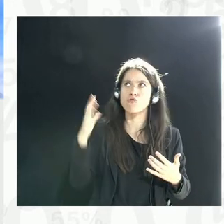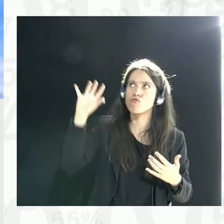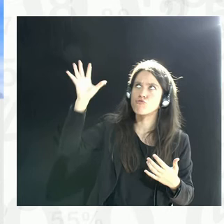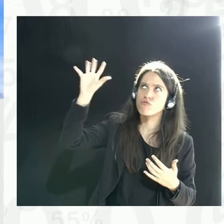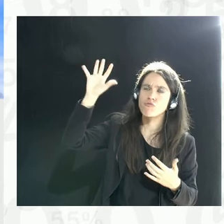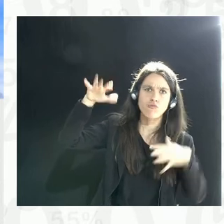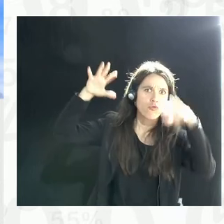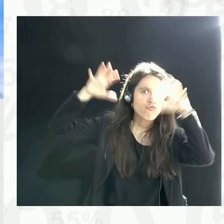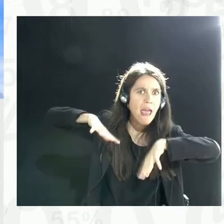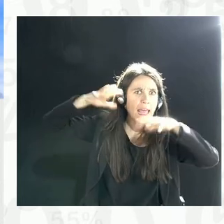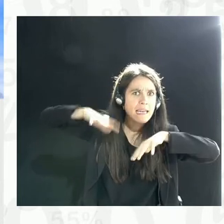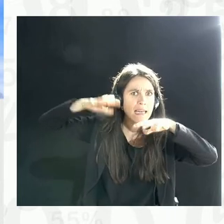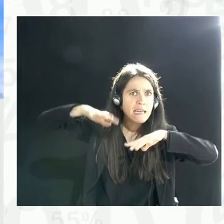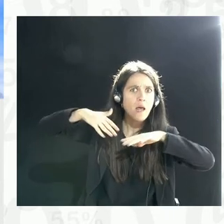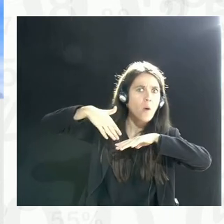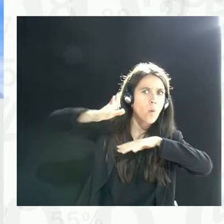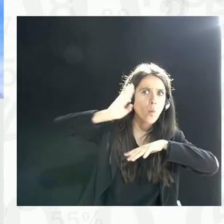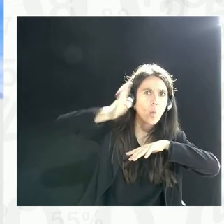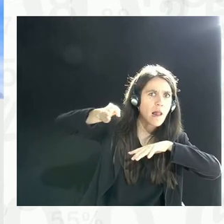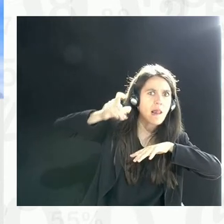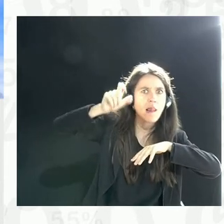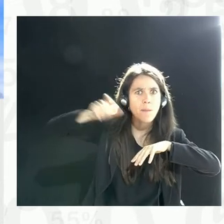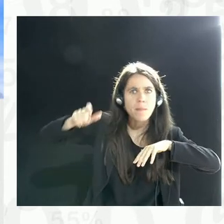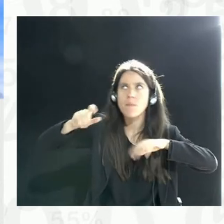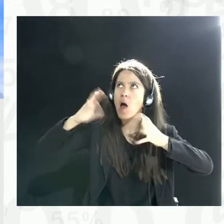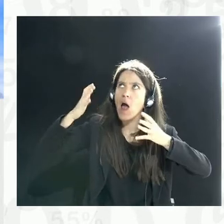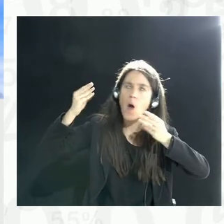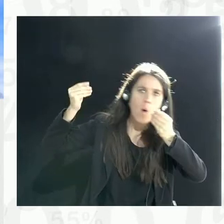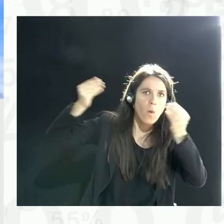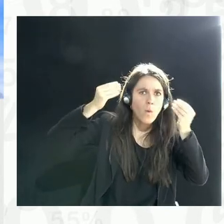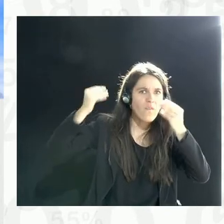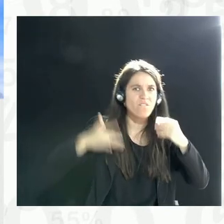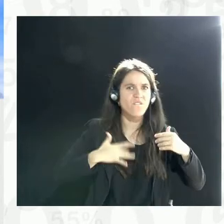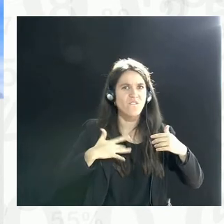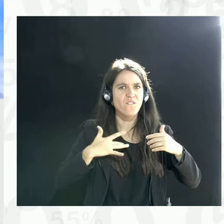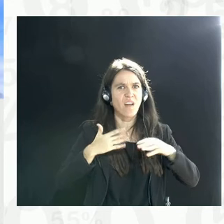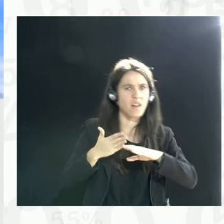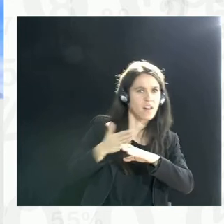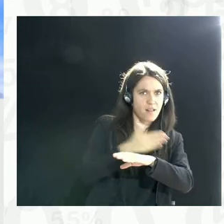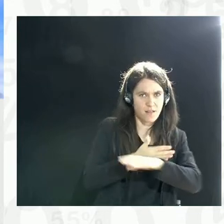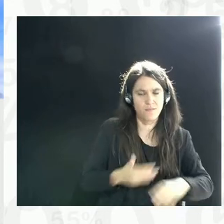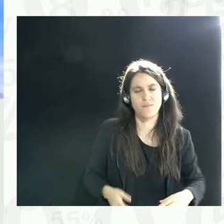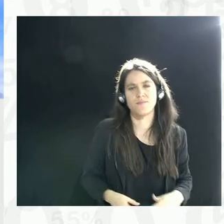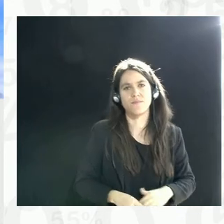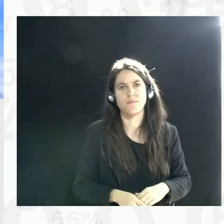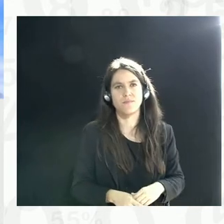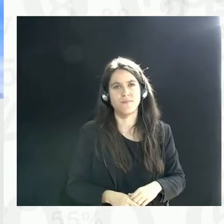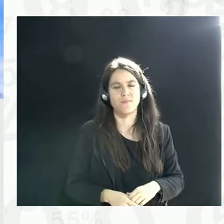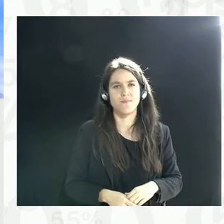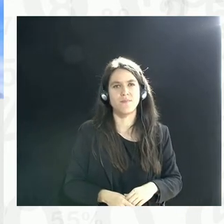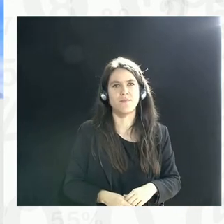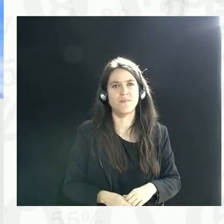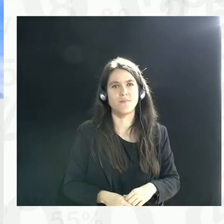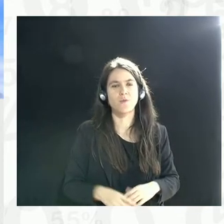that is presented and trusted by people because it's generated and tested locally. So, I would call